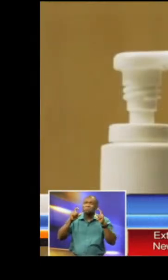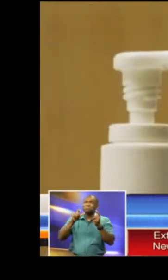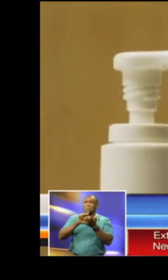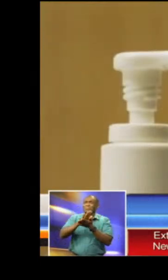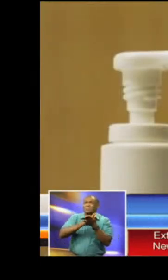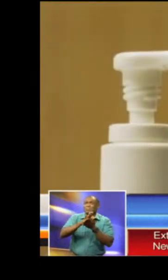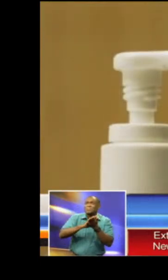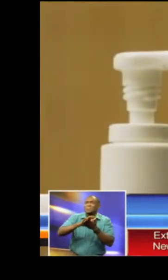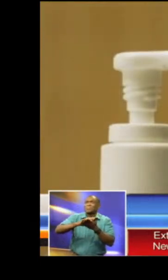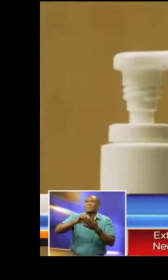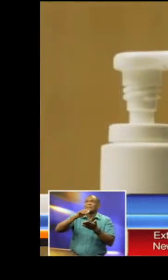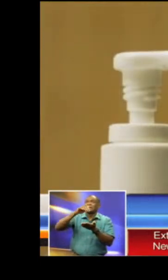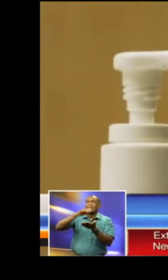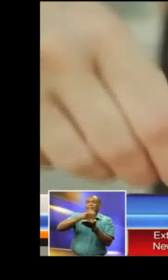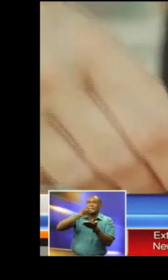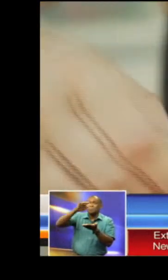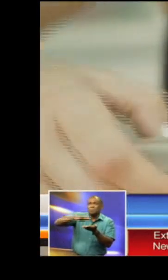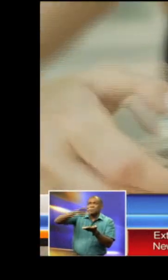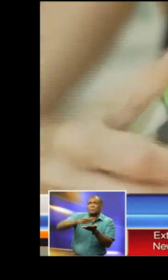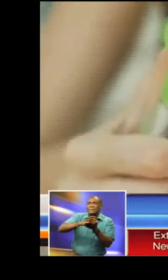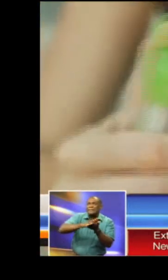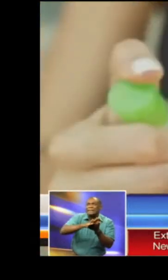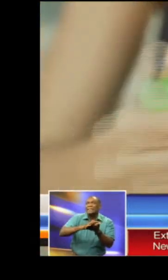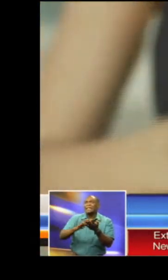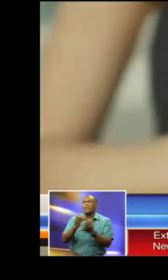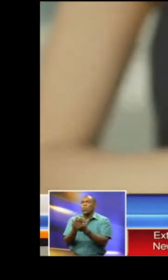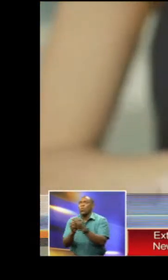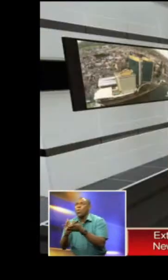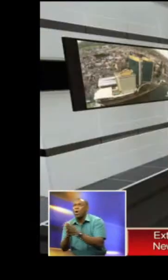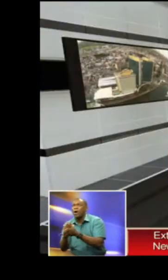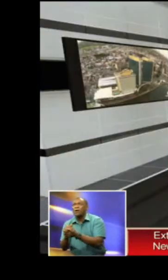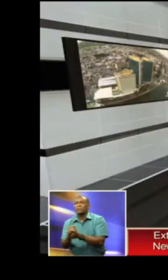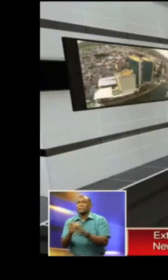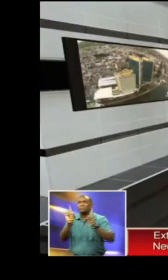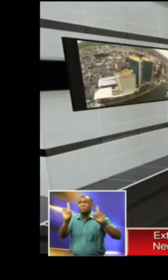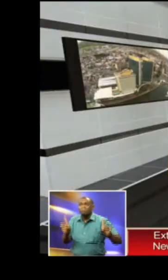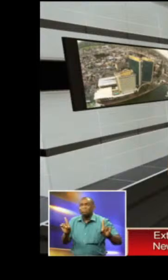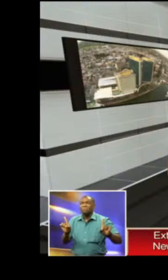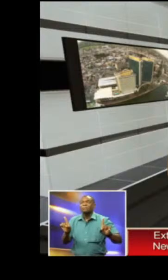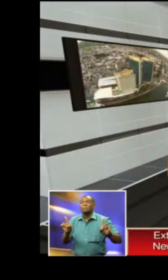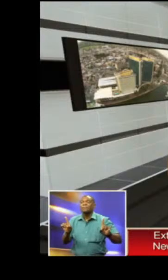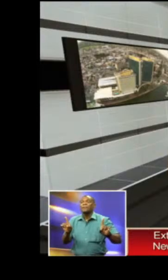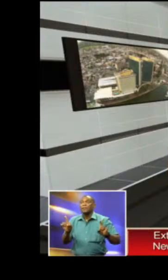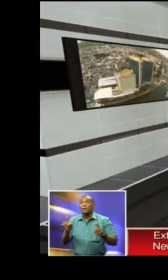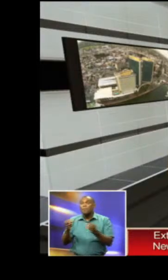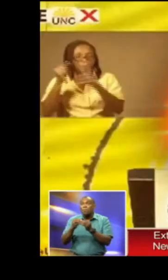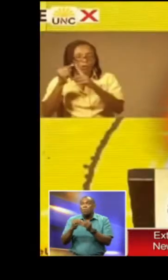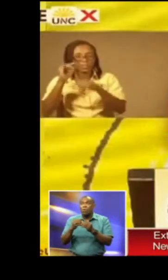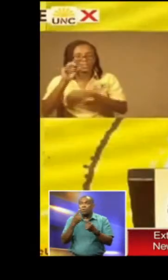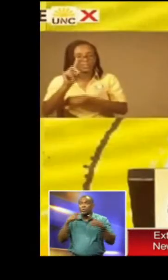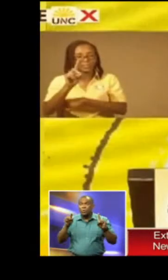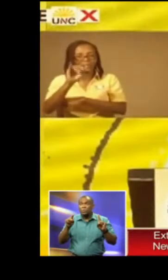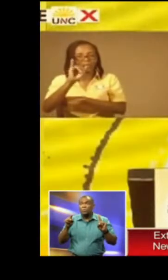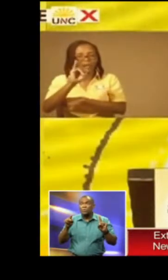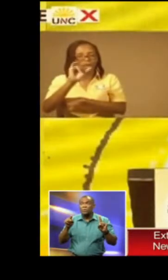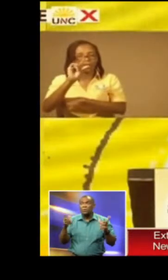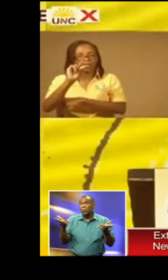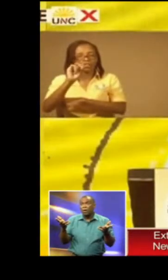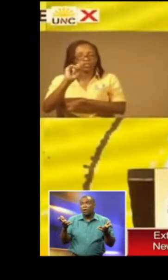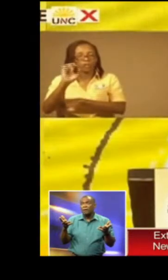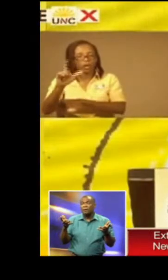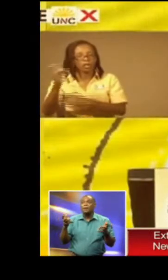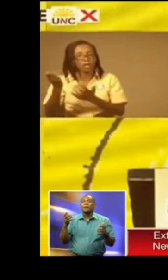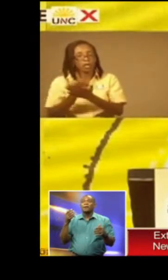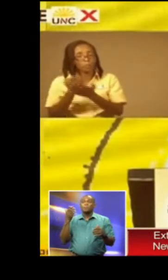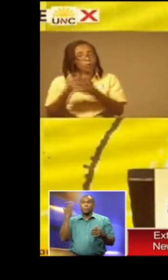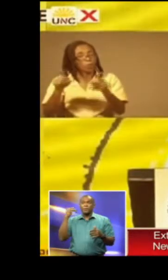the spread of the virus. Renessa Cutting, TV6 News. Still ahead in the TV6 weekend news, a former